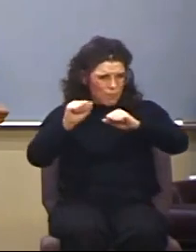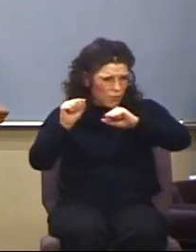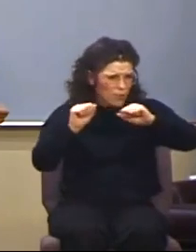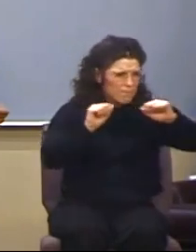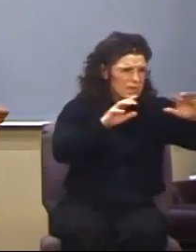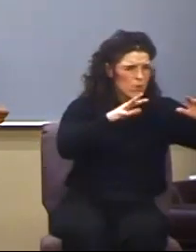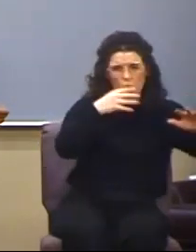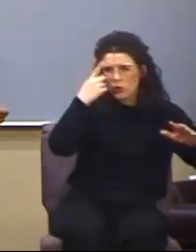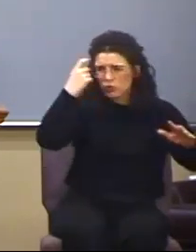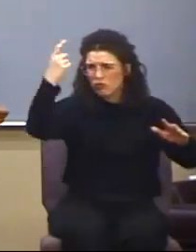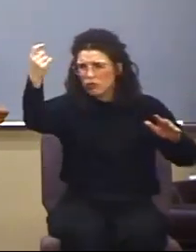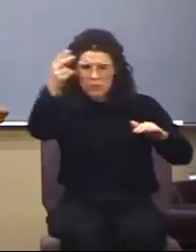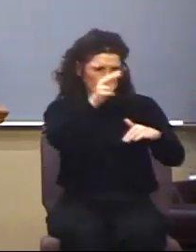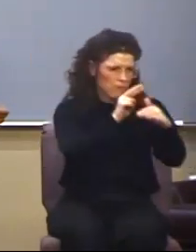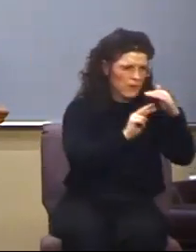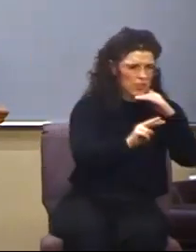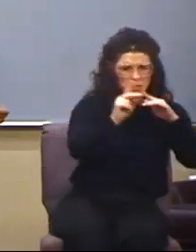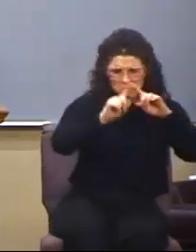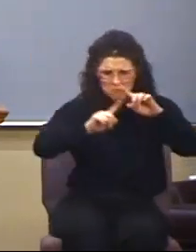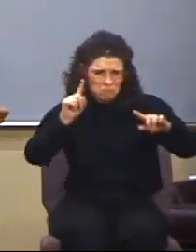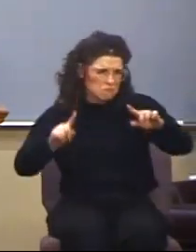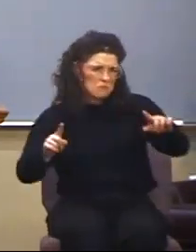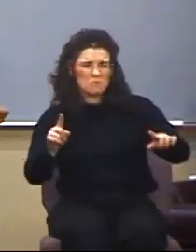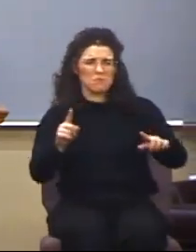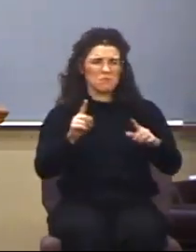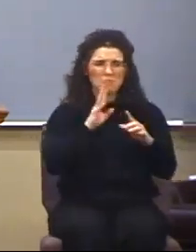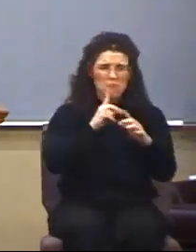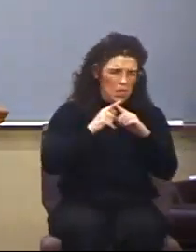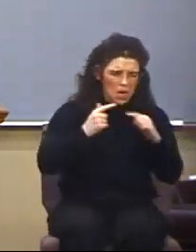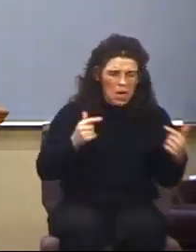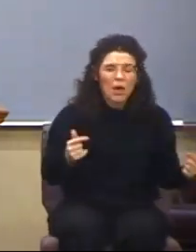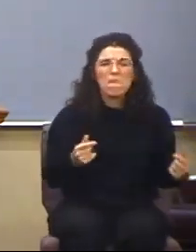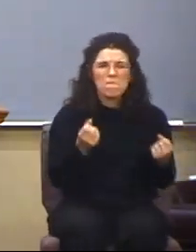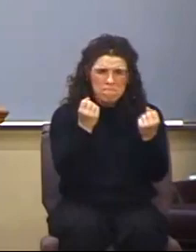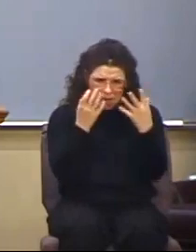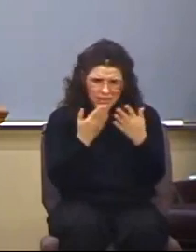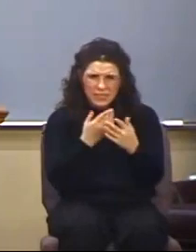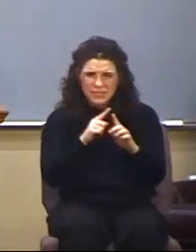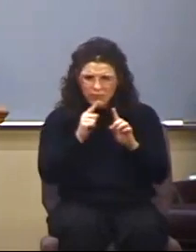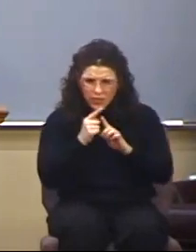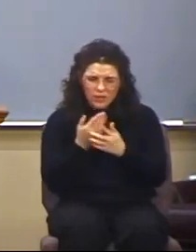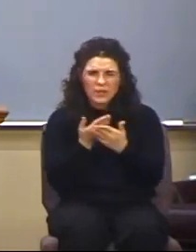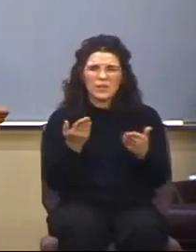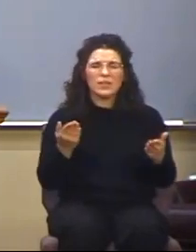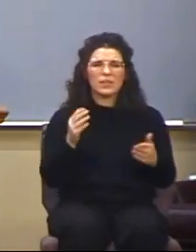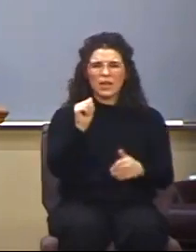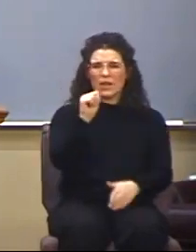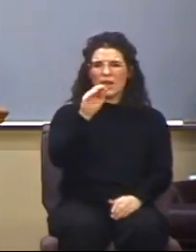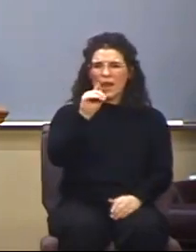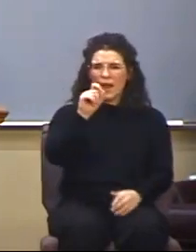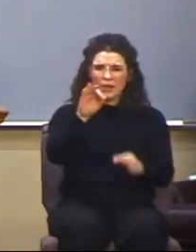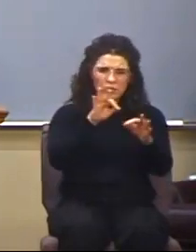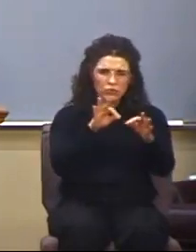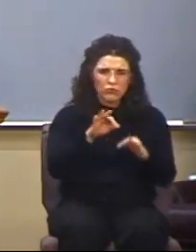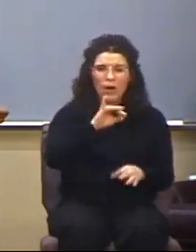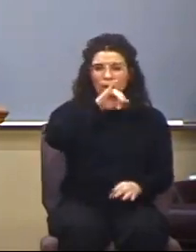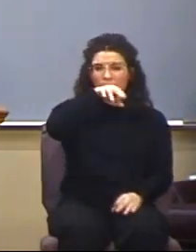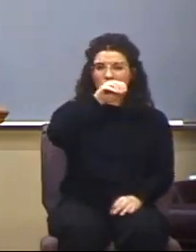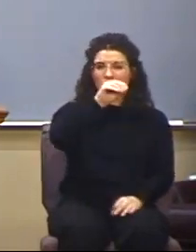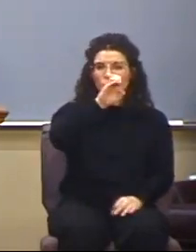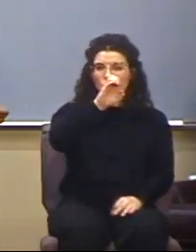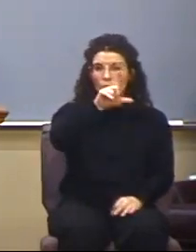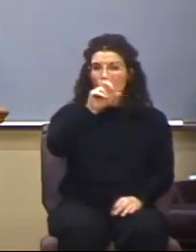dreams, and visions, and prophesying, as Acts 2 describes, according to Joel chapter 2, that God's going to pour out the Spirit